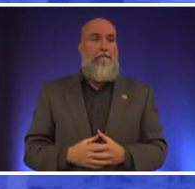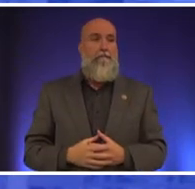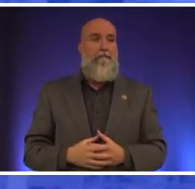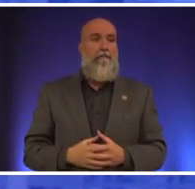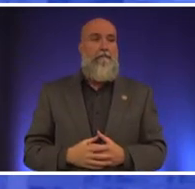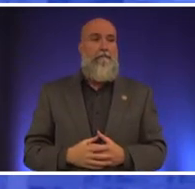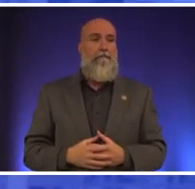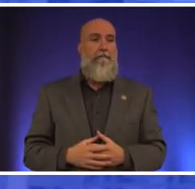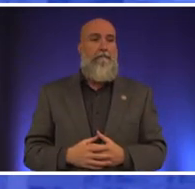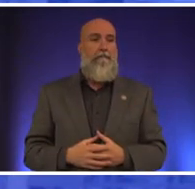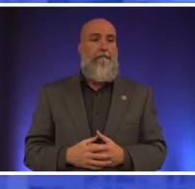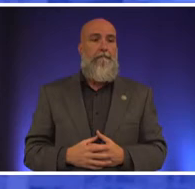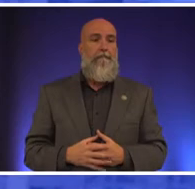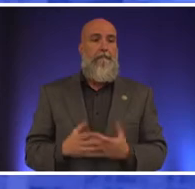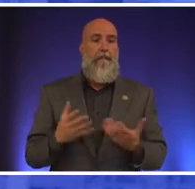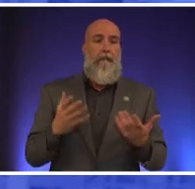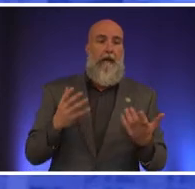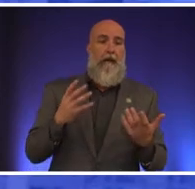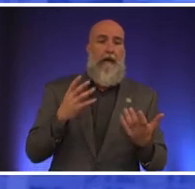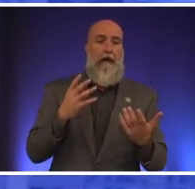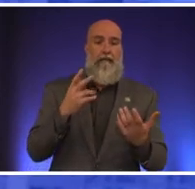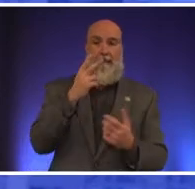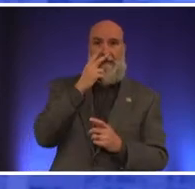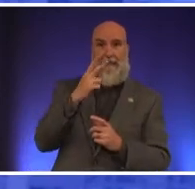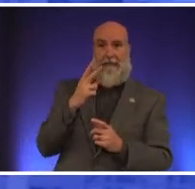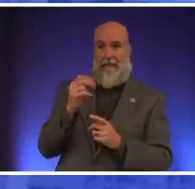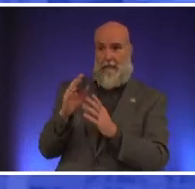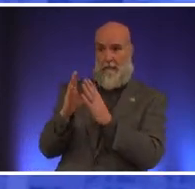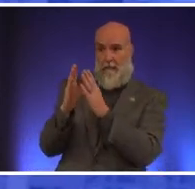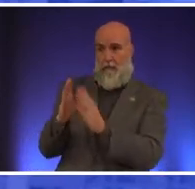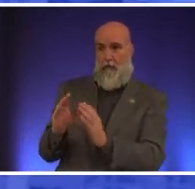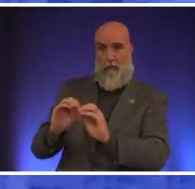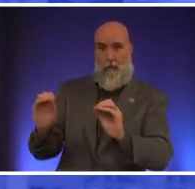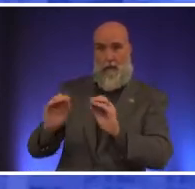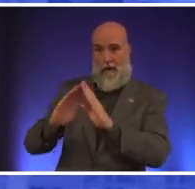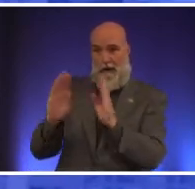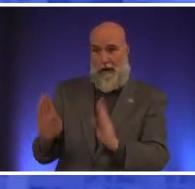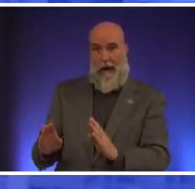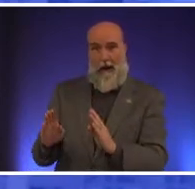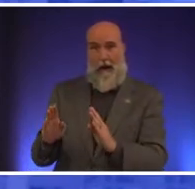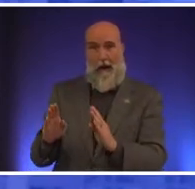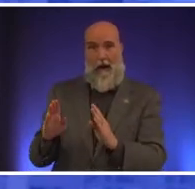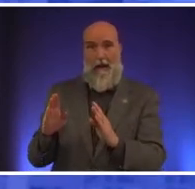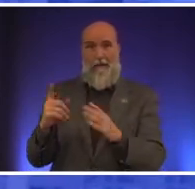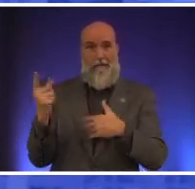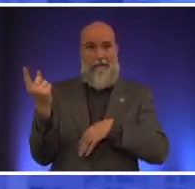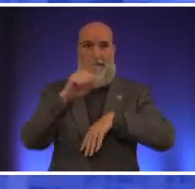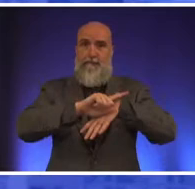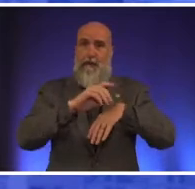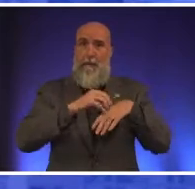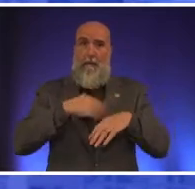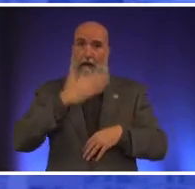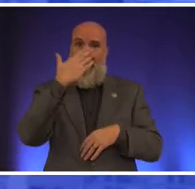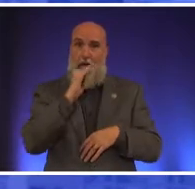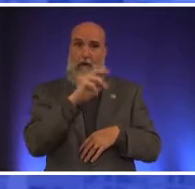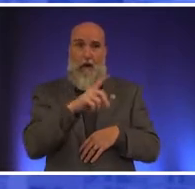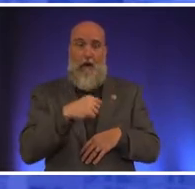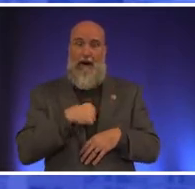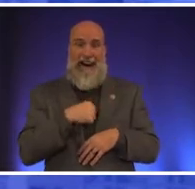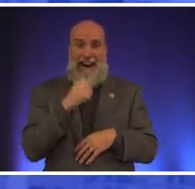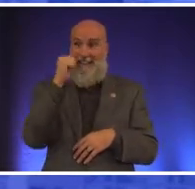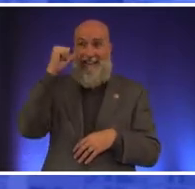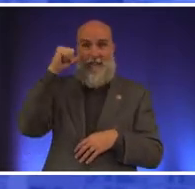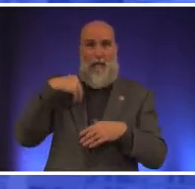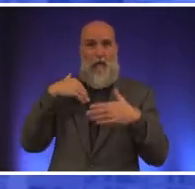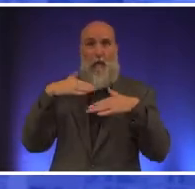of seeing an unhoused person disrobing in my front yard and i was just block walking yesterday